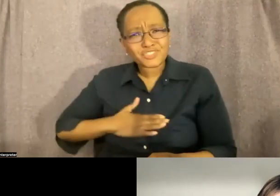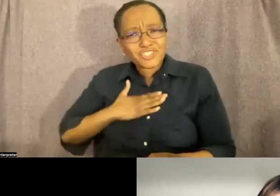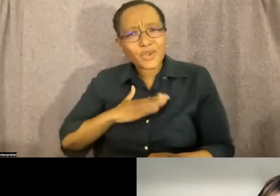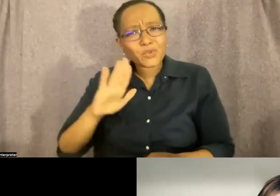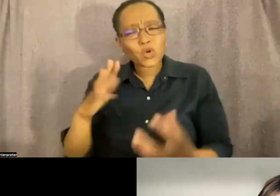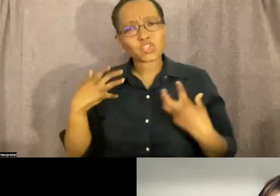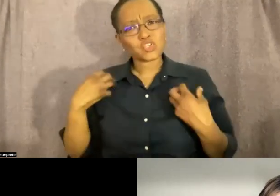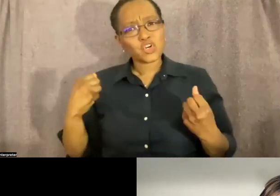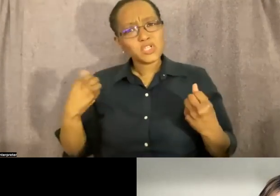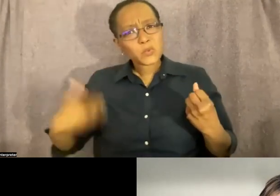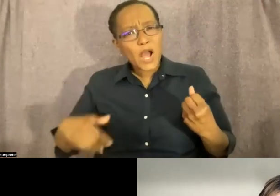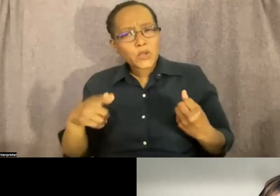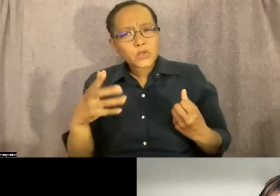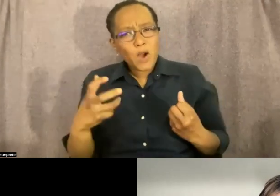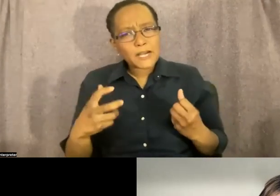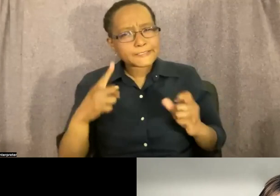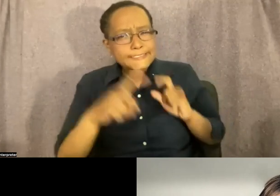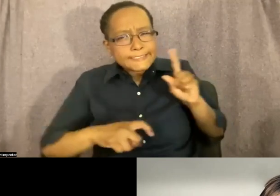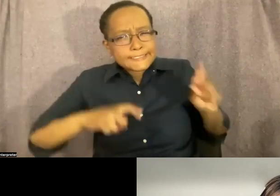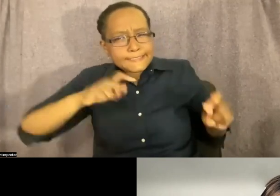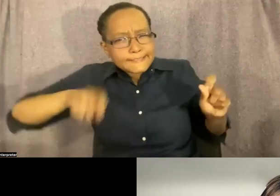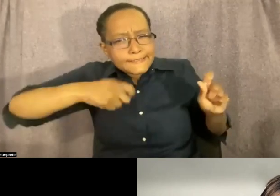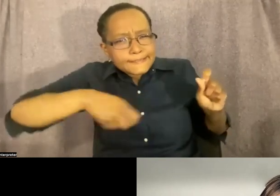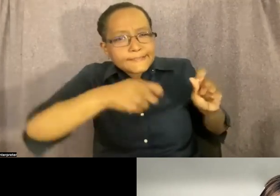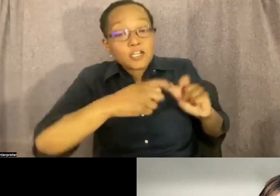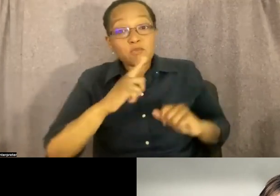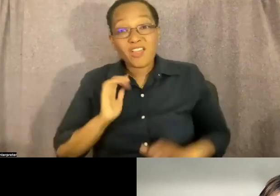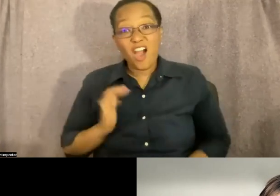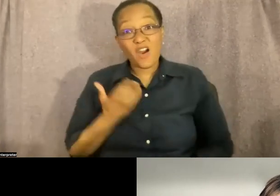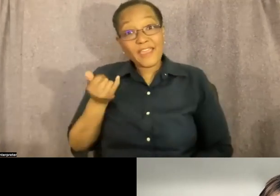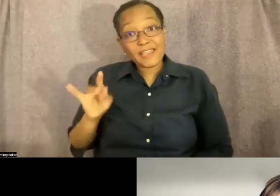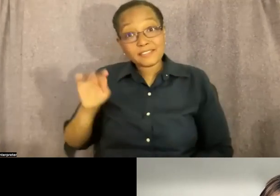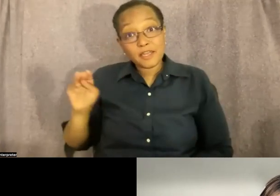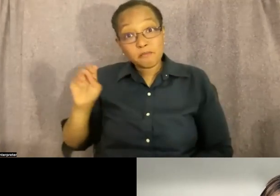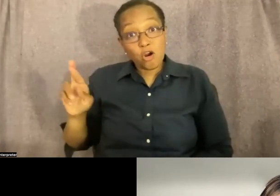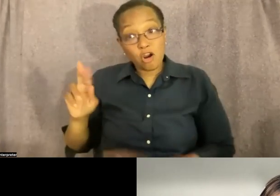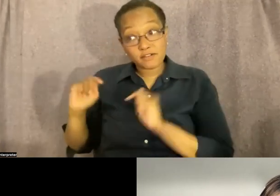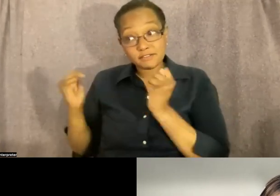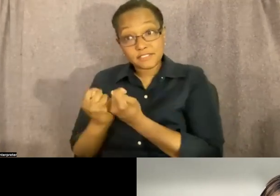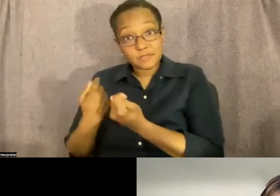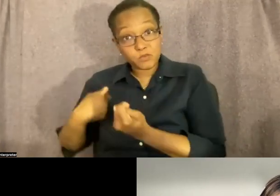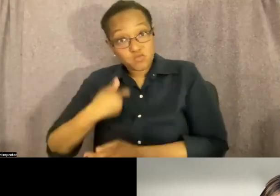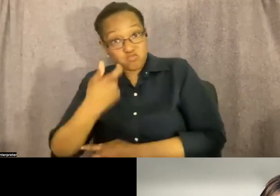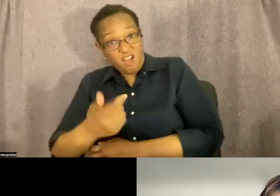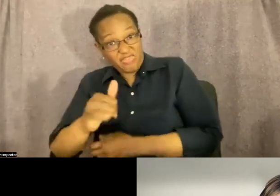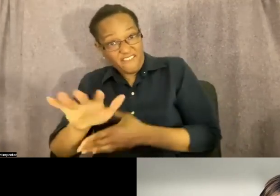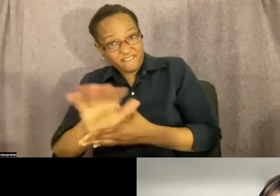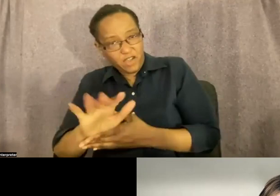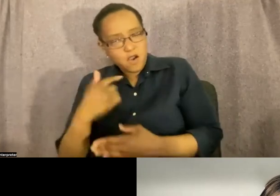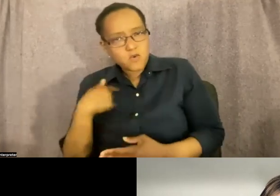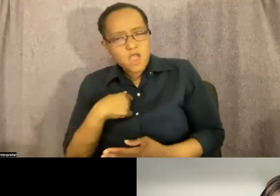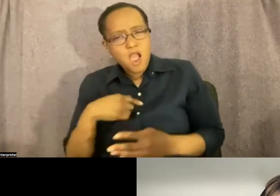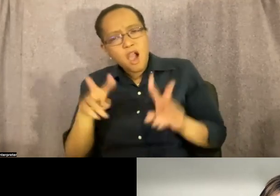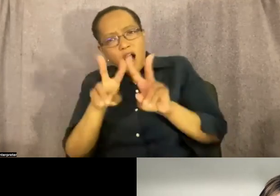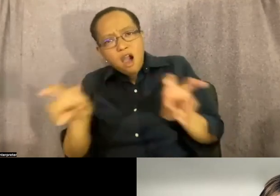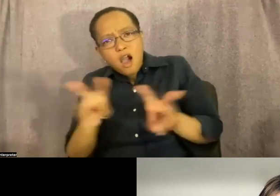to, you know, poke those buttons. Because as 18MR team was watching it, we were also reflecting what are the gems from